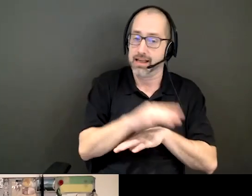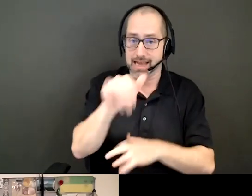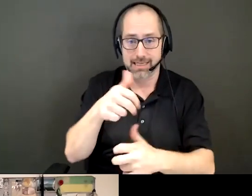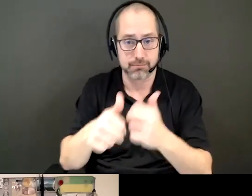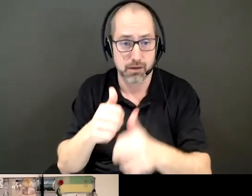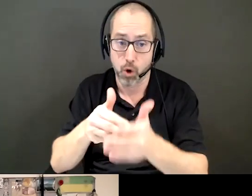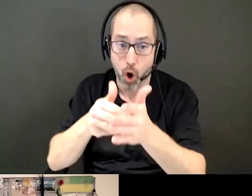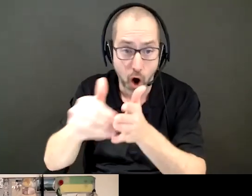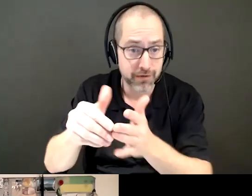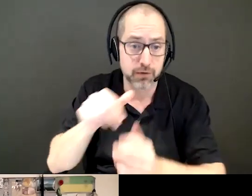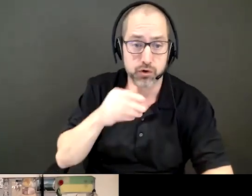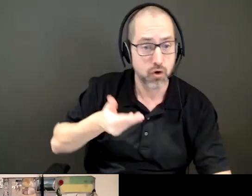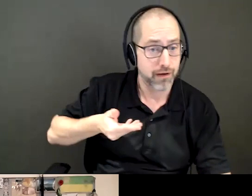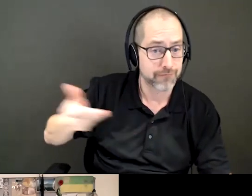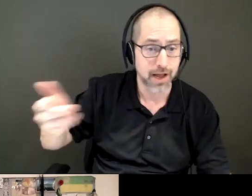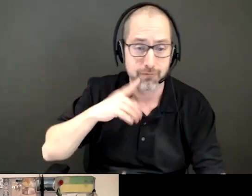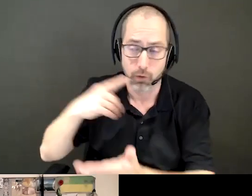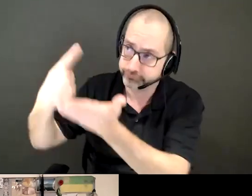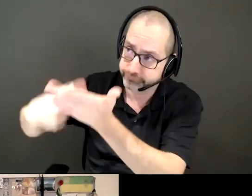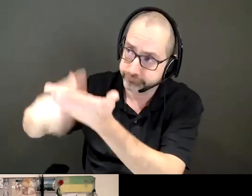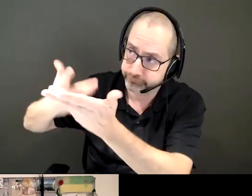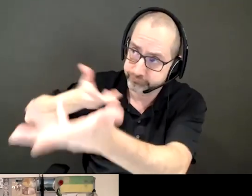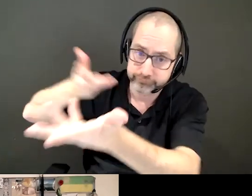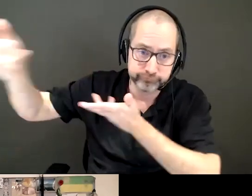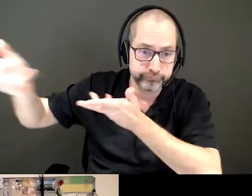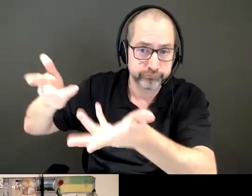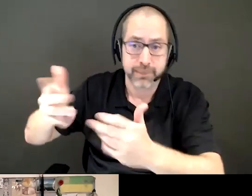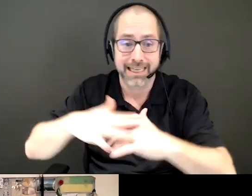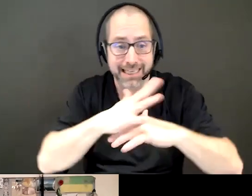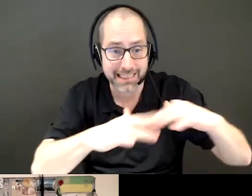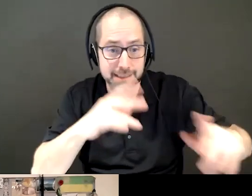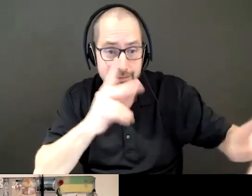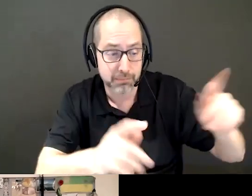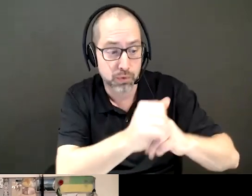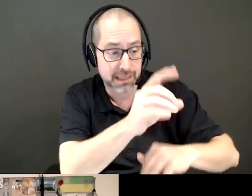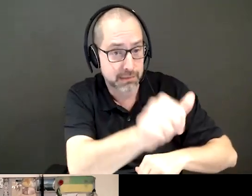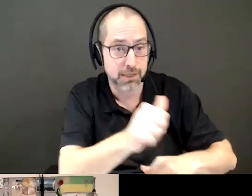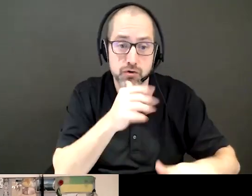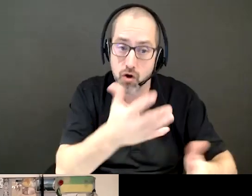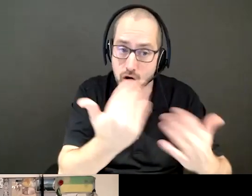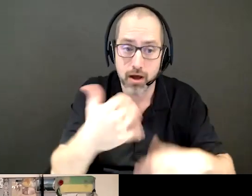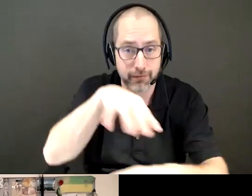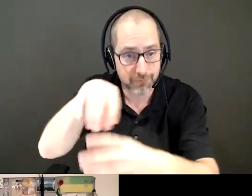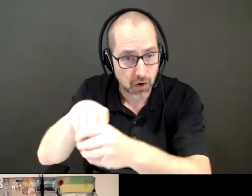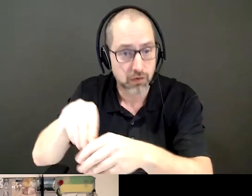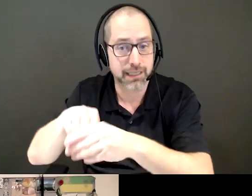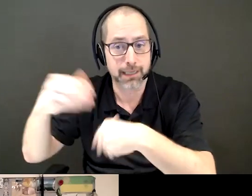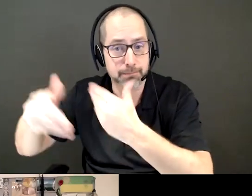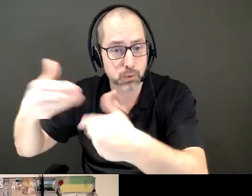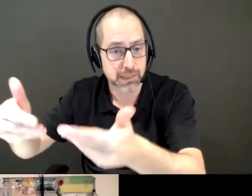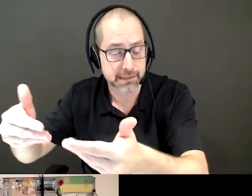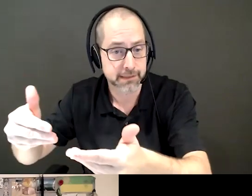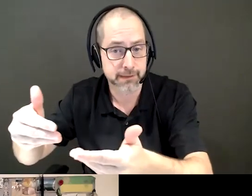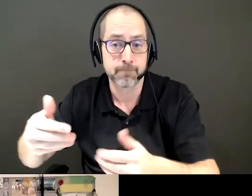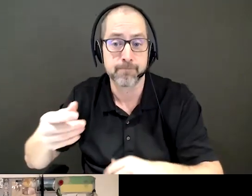not at the table. Too often, persons with disabilities, Indigenous persons with disabilities are not involved in the process. But then,